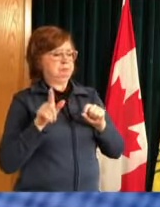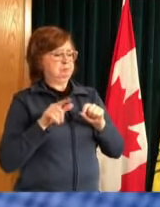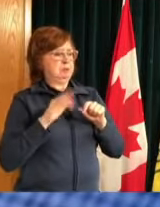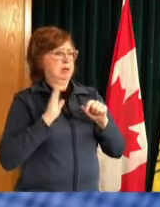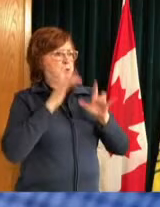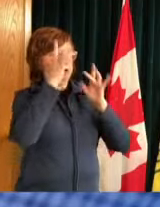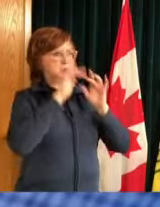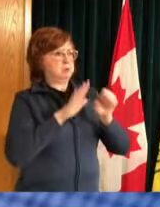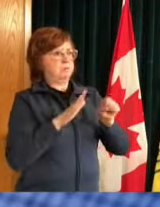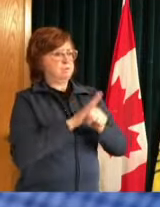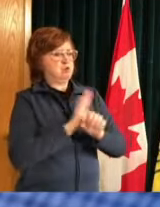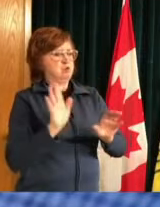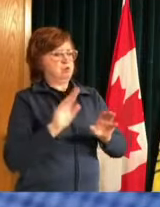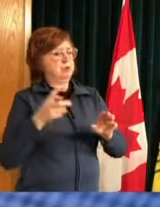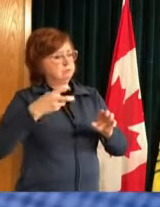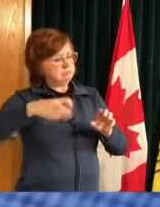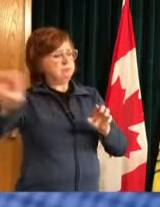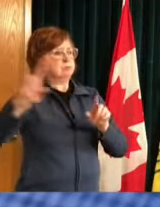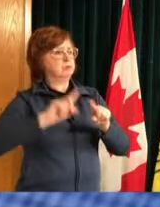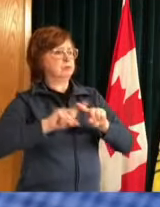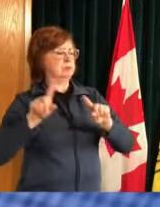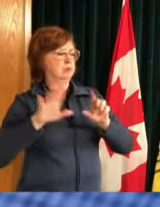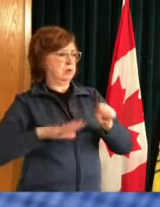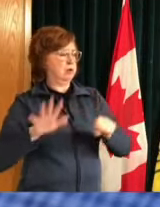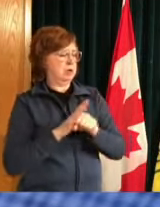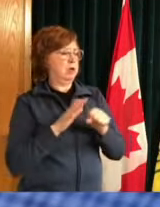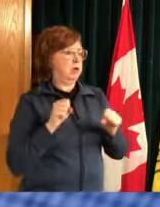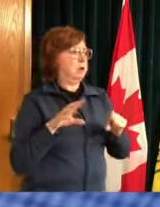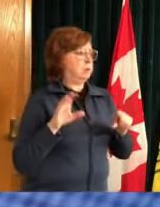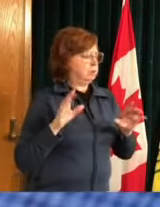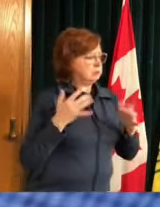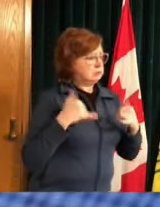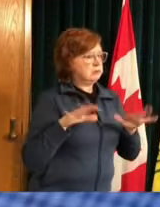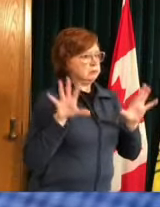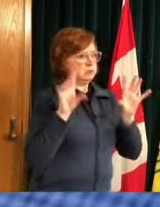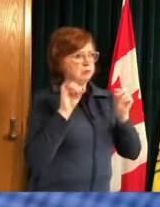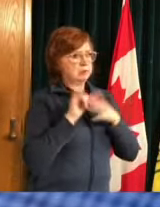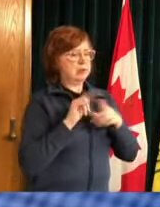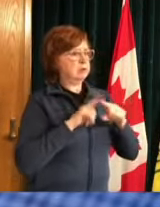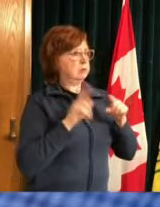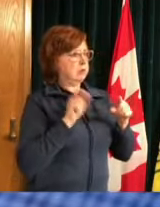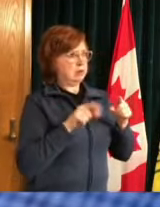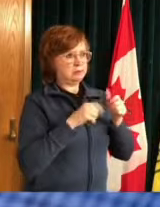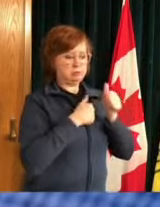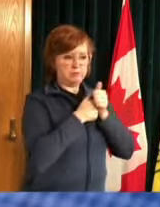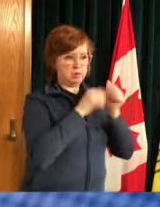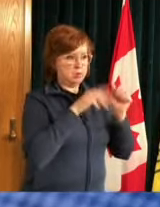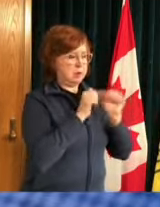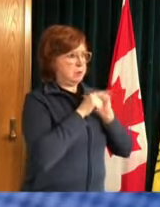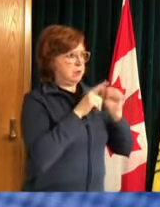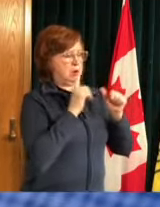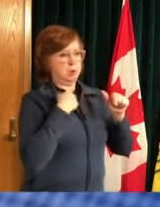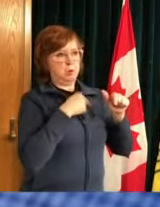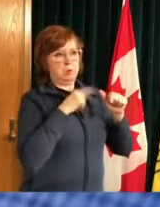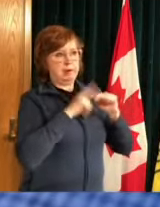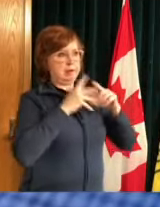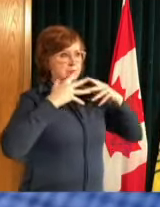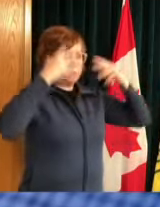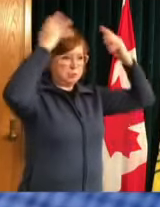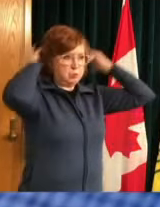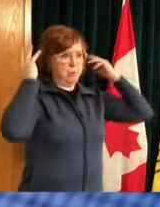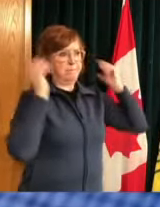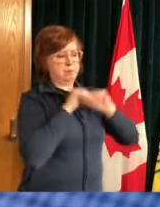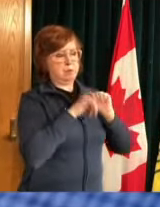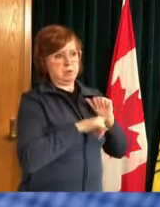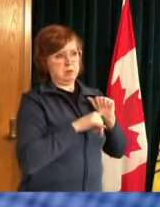up on cases and and uh get in front of this virus um if if other icus in the province start to experience what regina